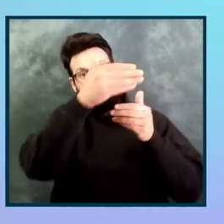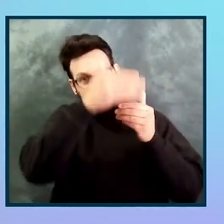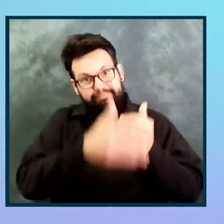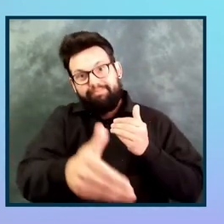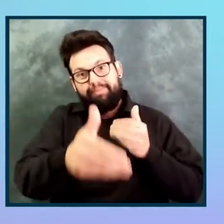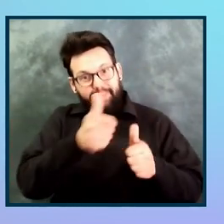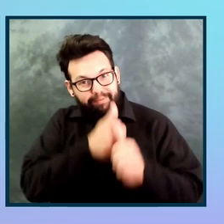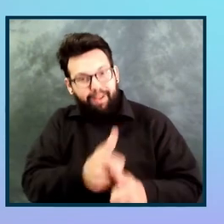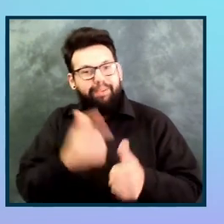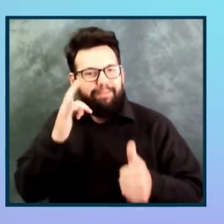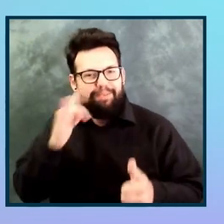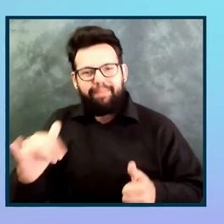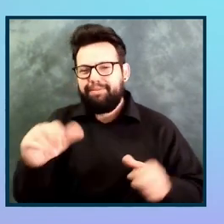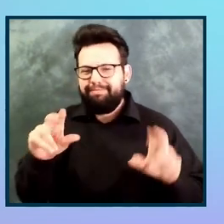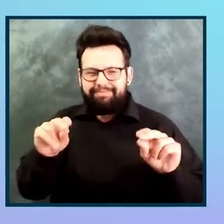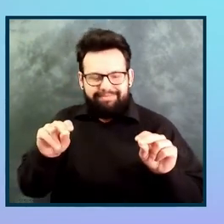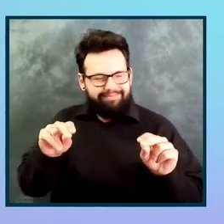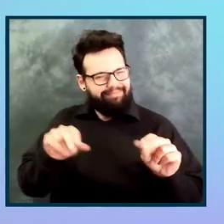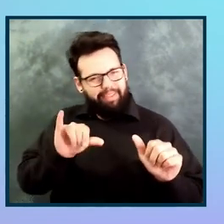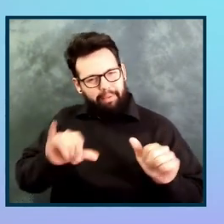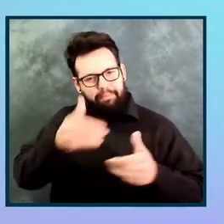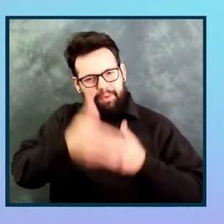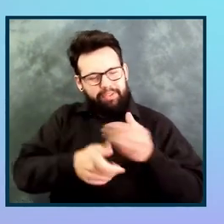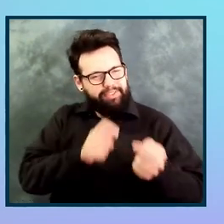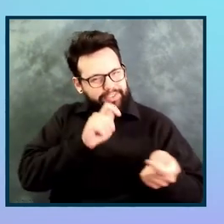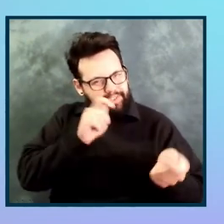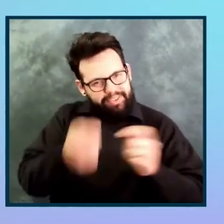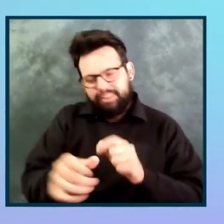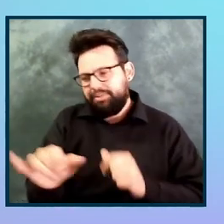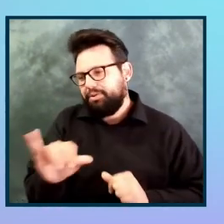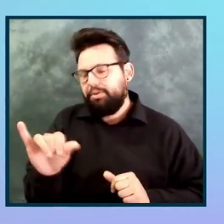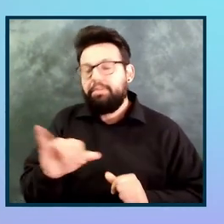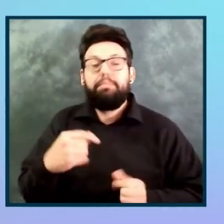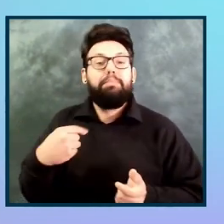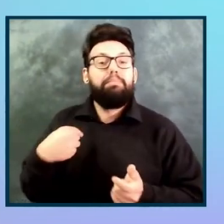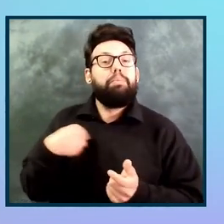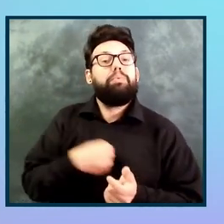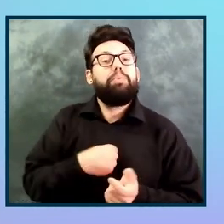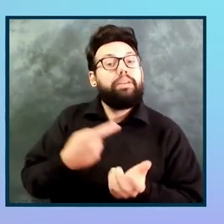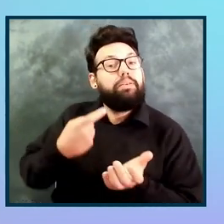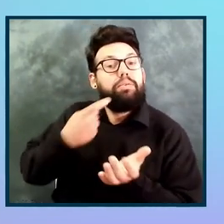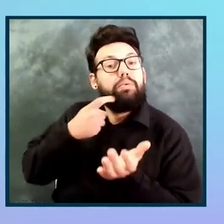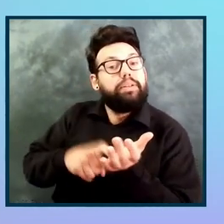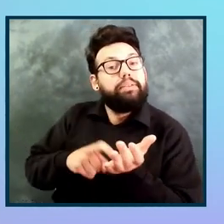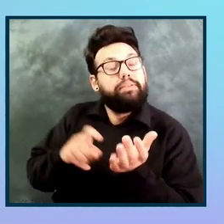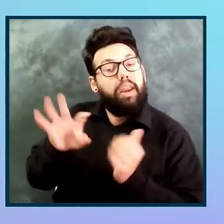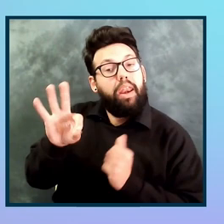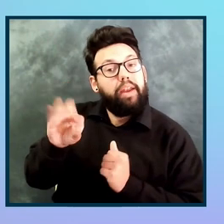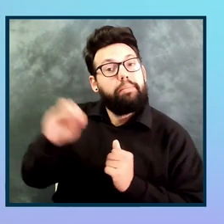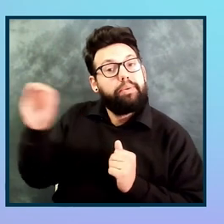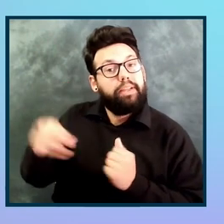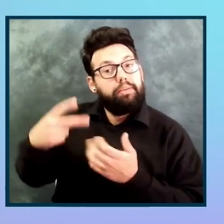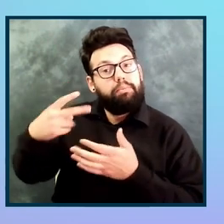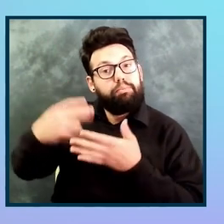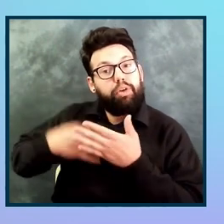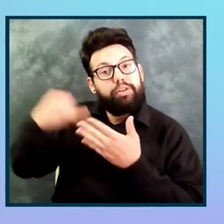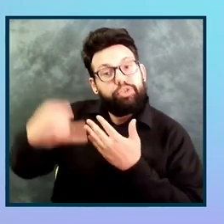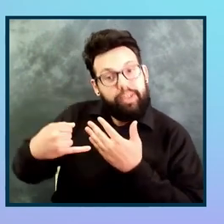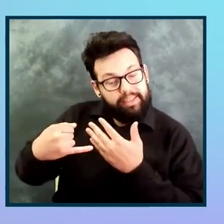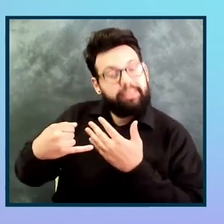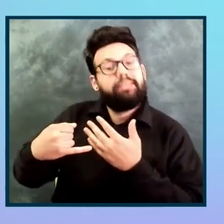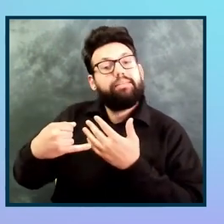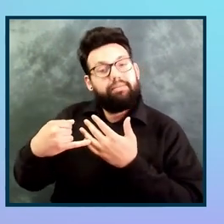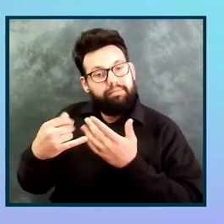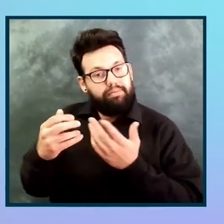we did find ourselves saying that, say, 90% of the audit was done in this hybrid methodology, but we would come across